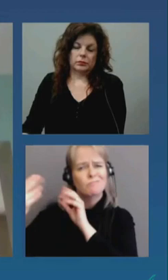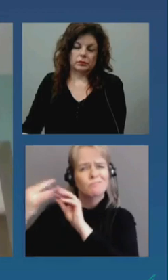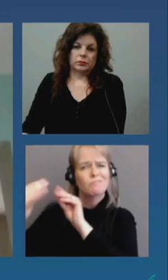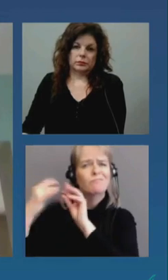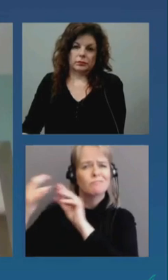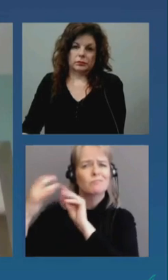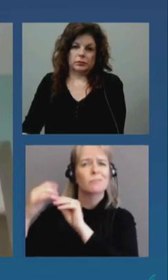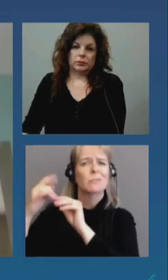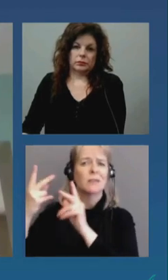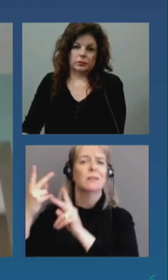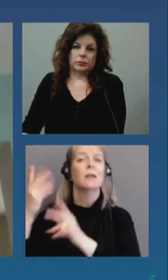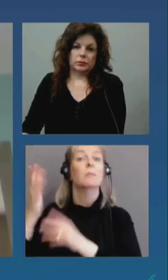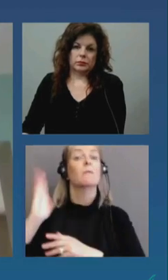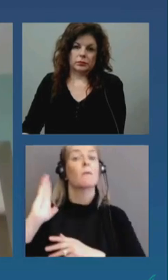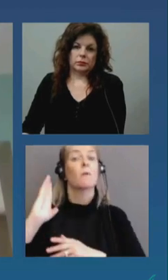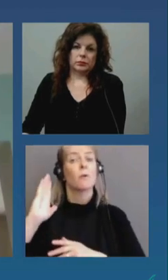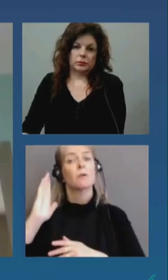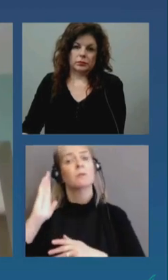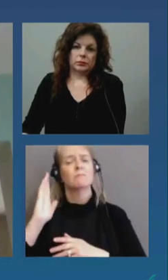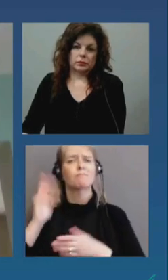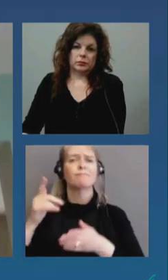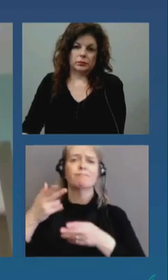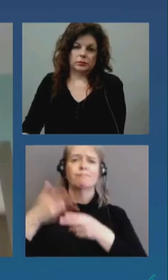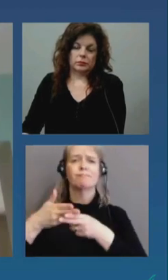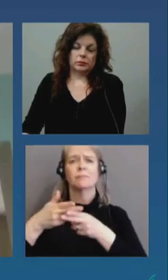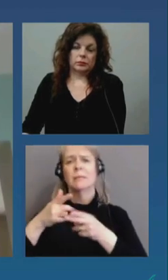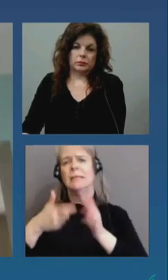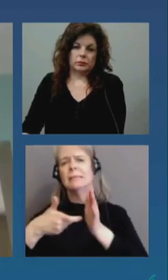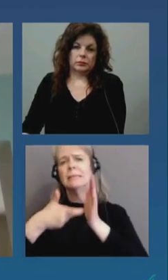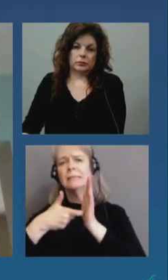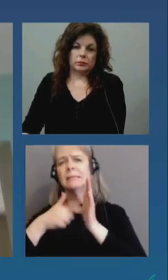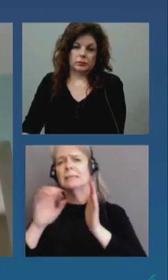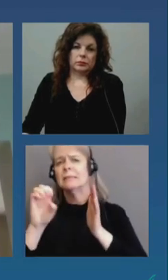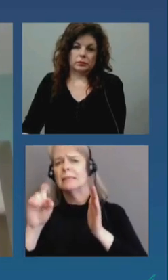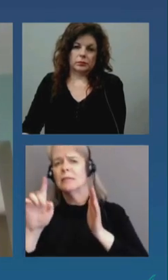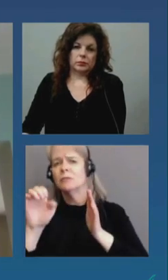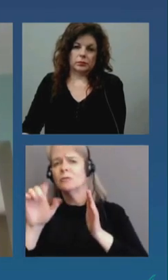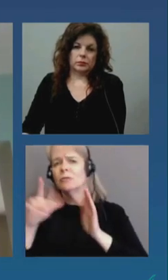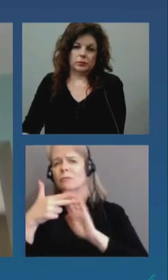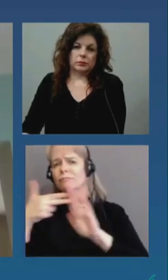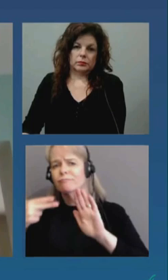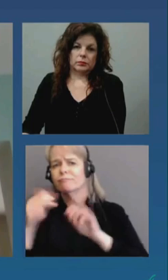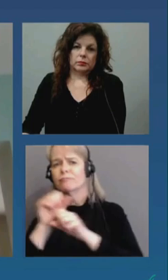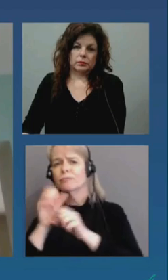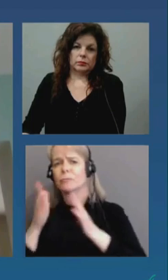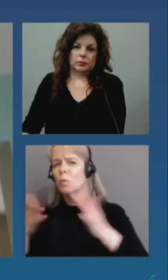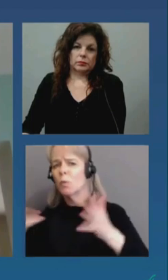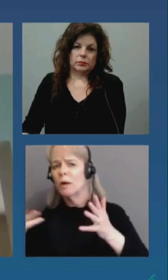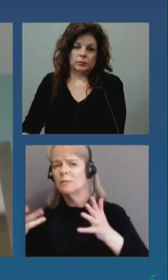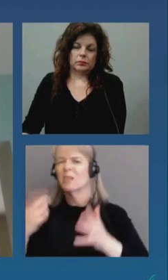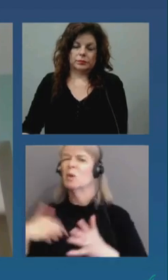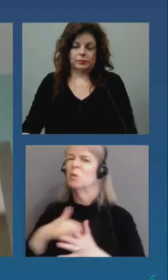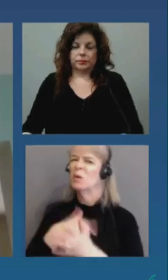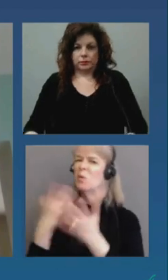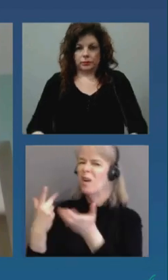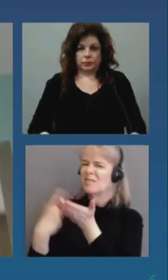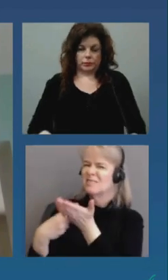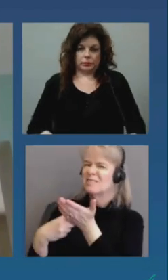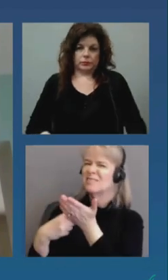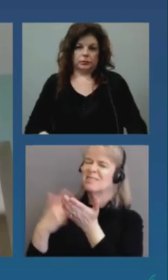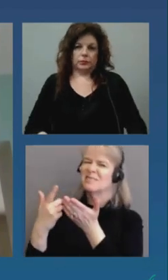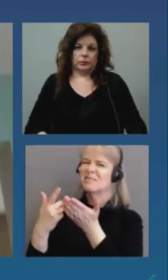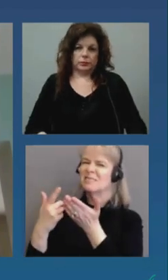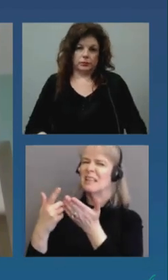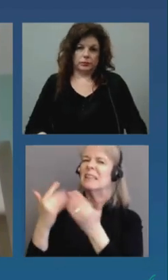as to what essential was uh we'd like to go back there and possibly tighten it up even